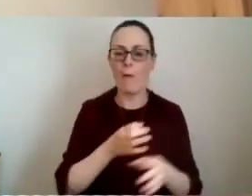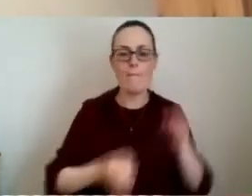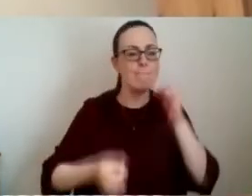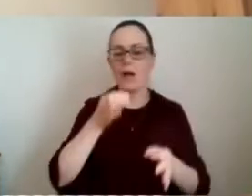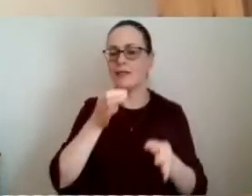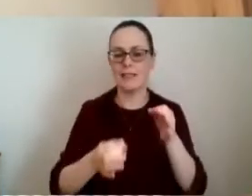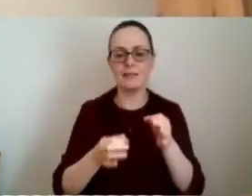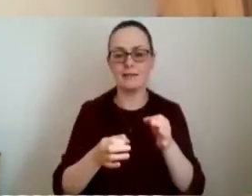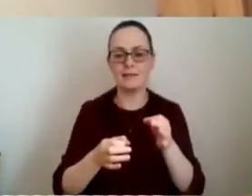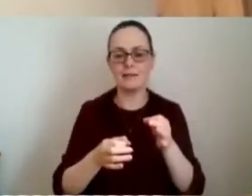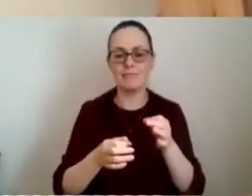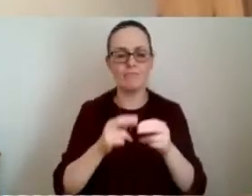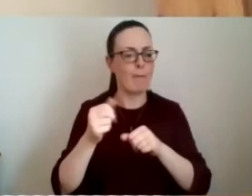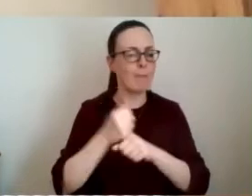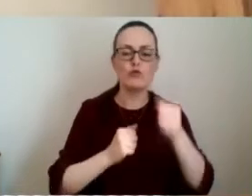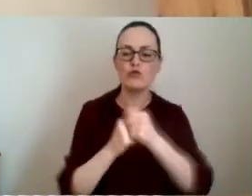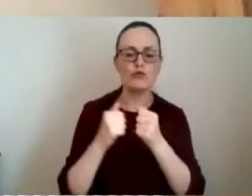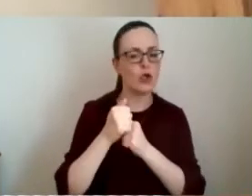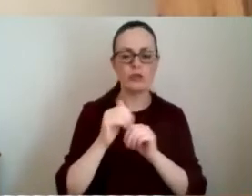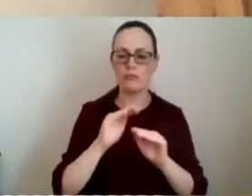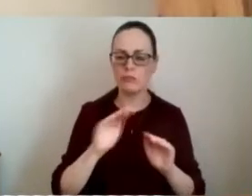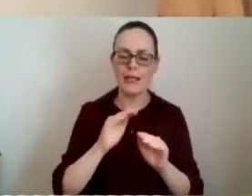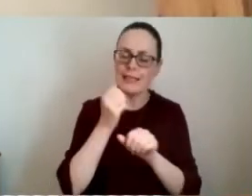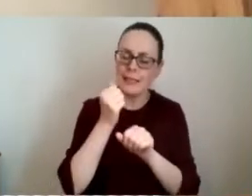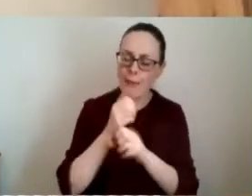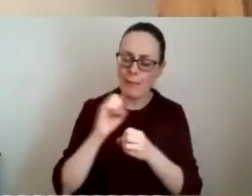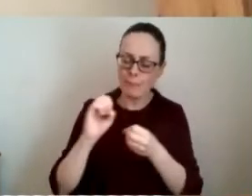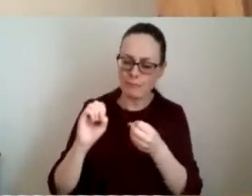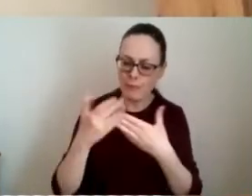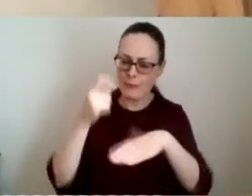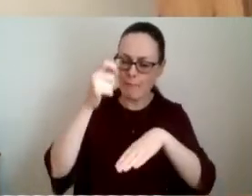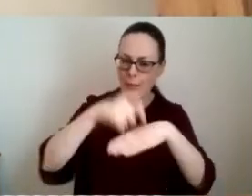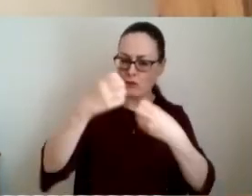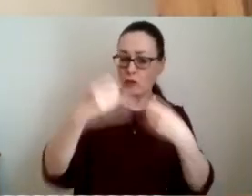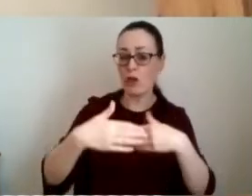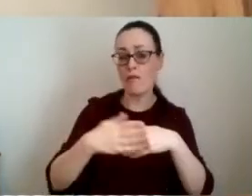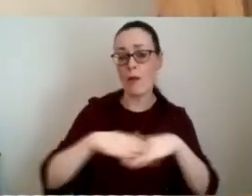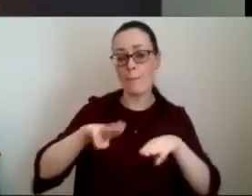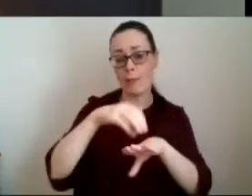structures but really about delivering the best outcomes for people on this island